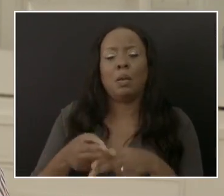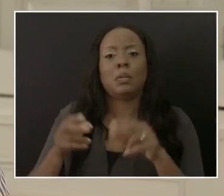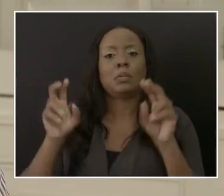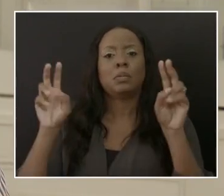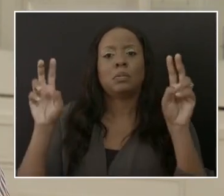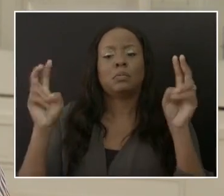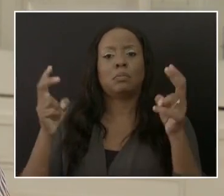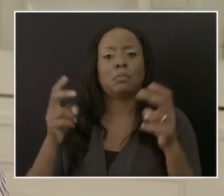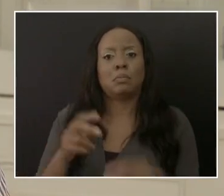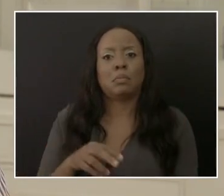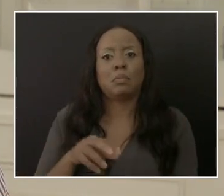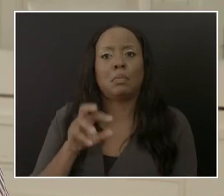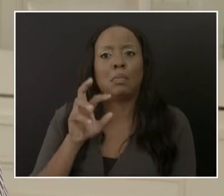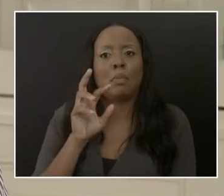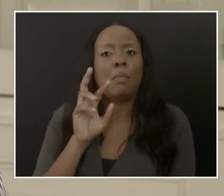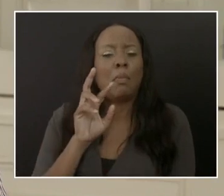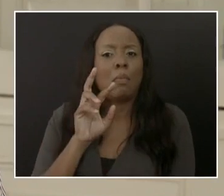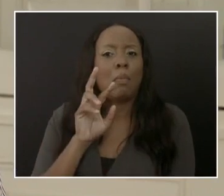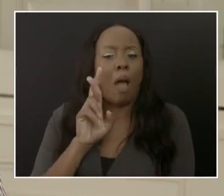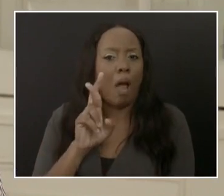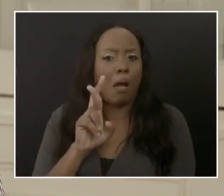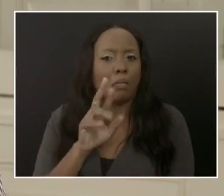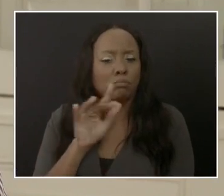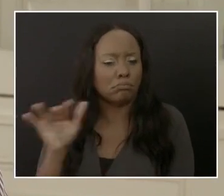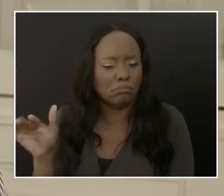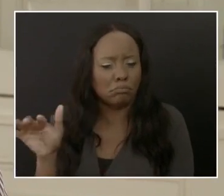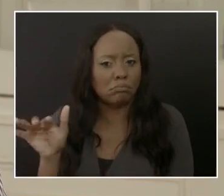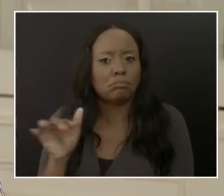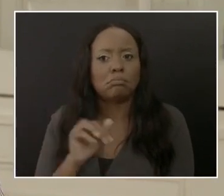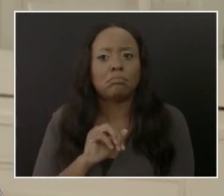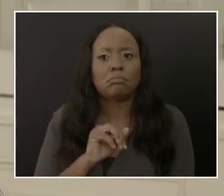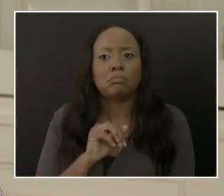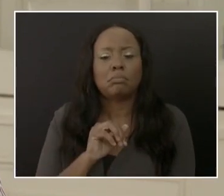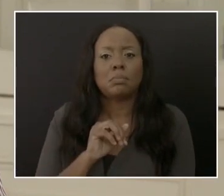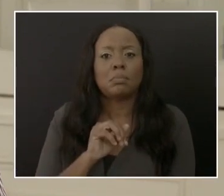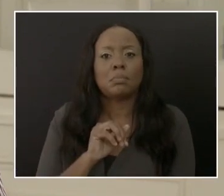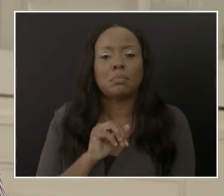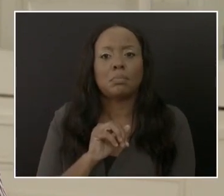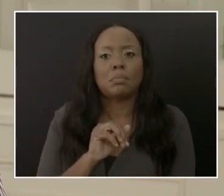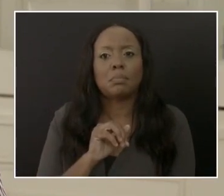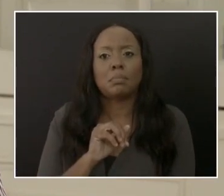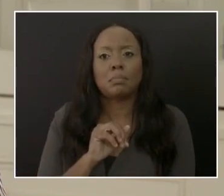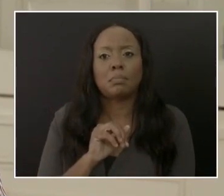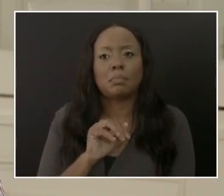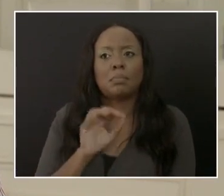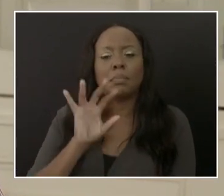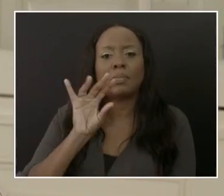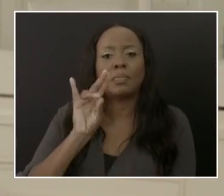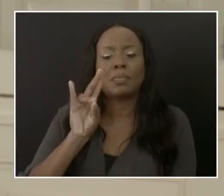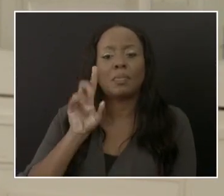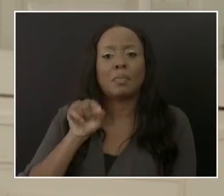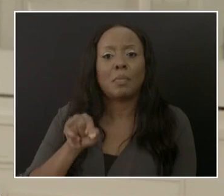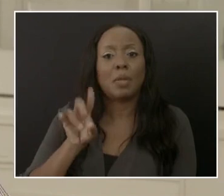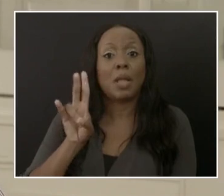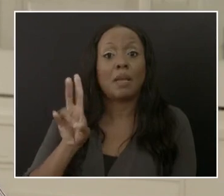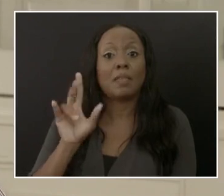which currently is at 7.76.